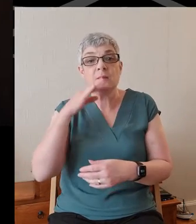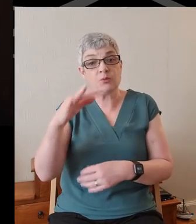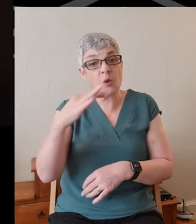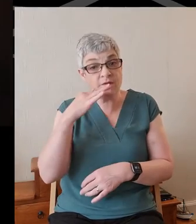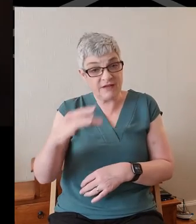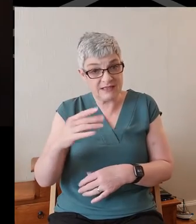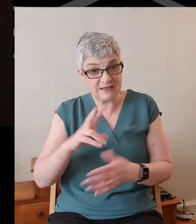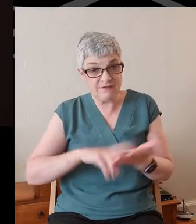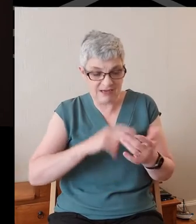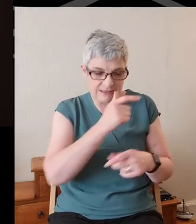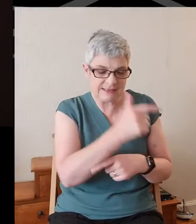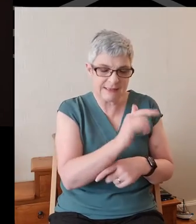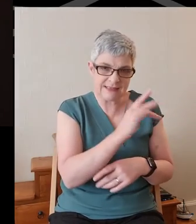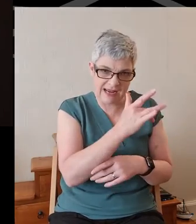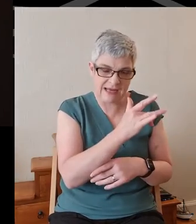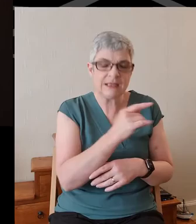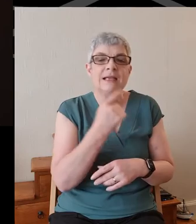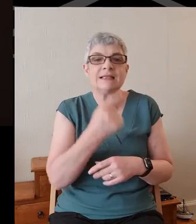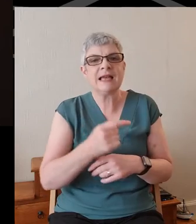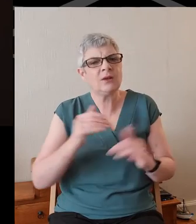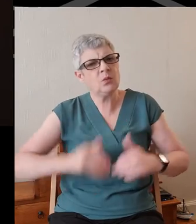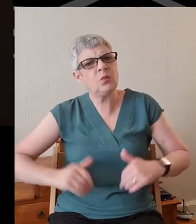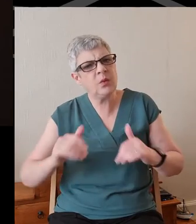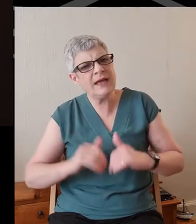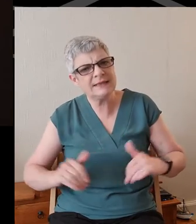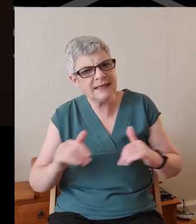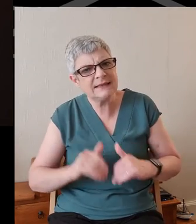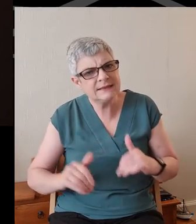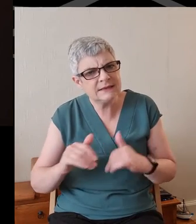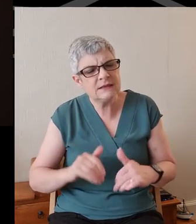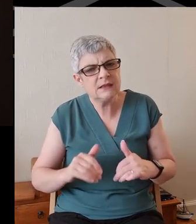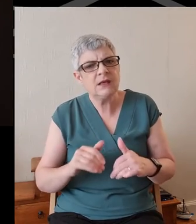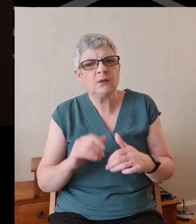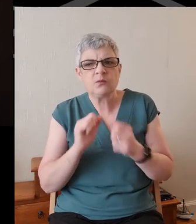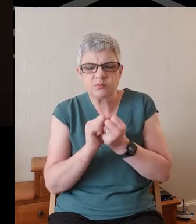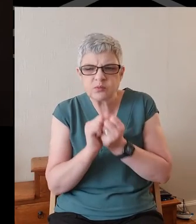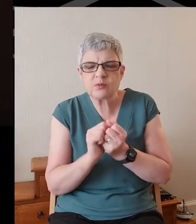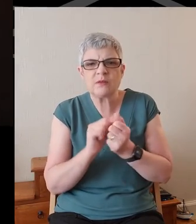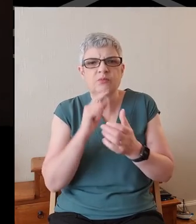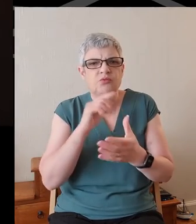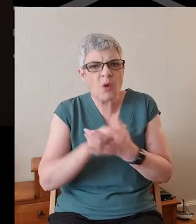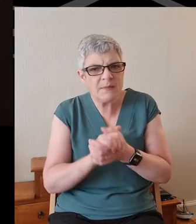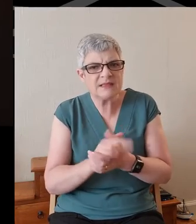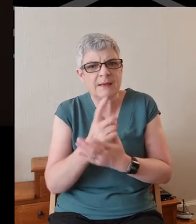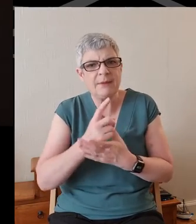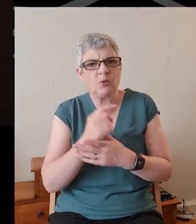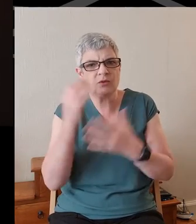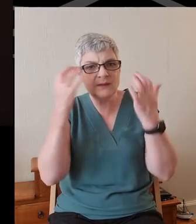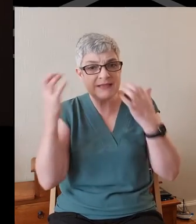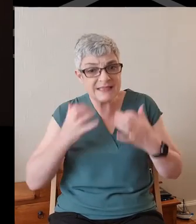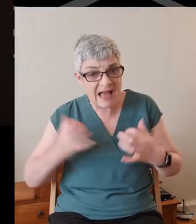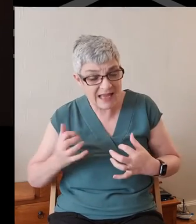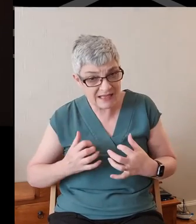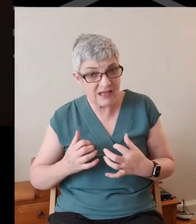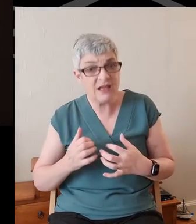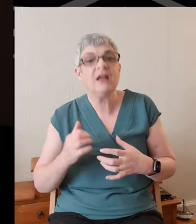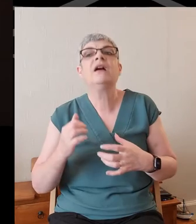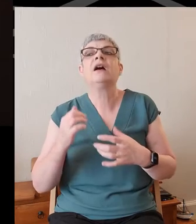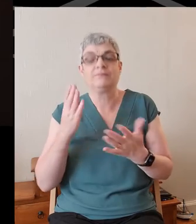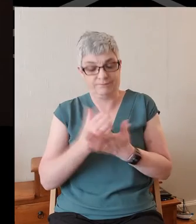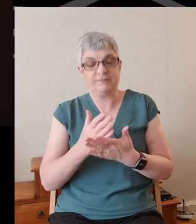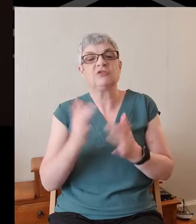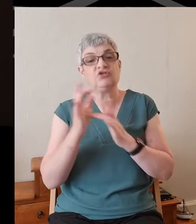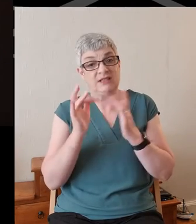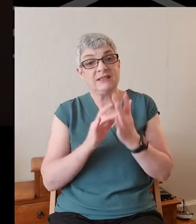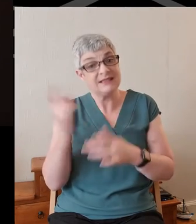verse 10 and following, they waited, holding on to the promises about the Messiah coming and indeed, over time, Jesus came.